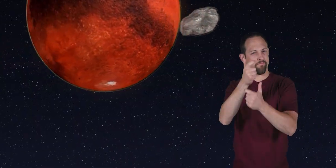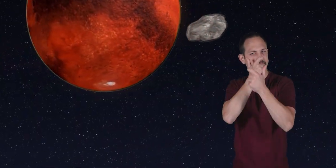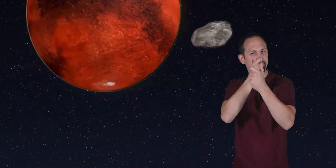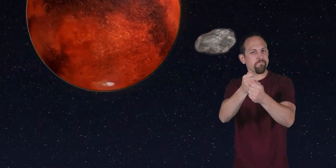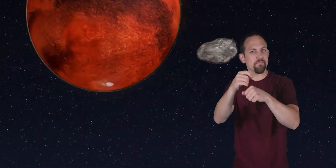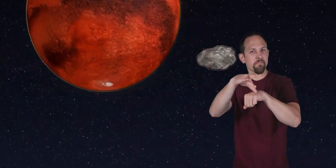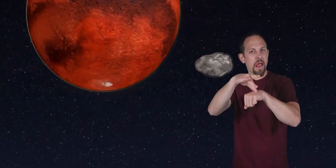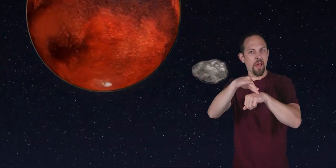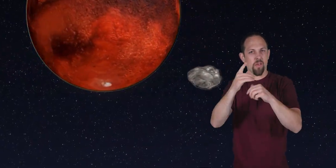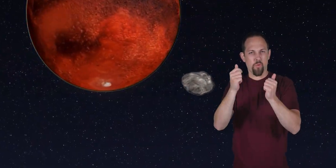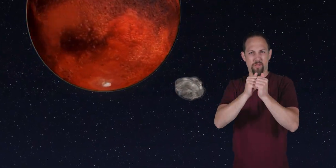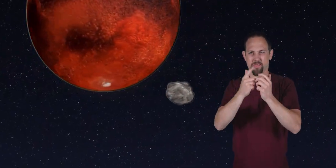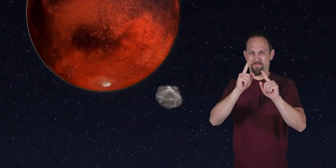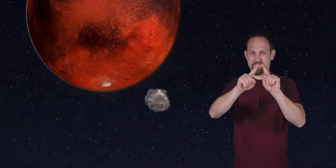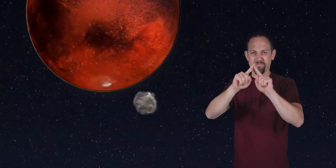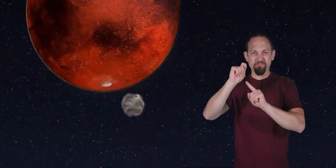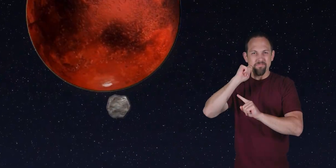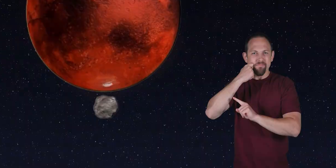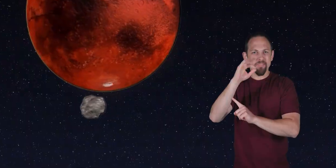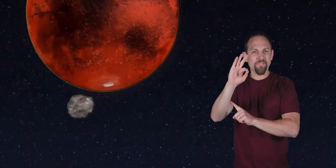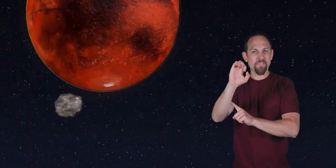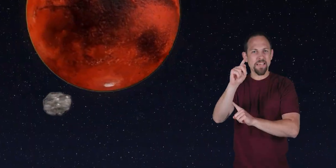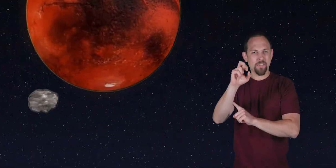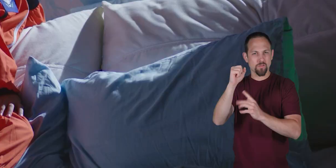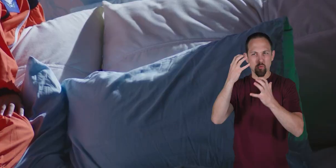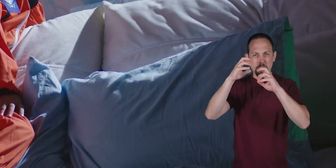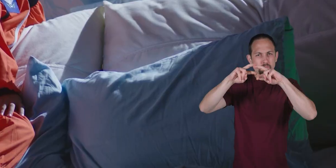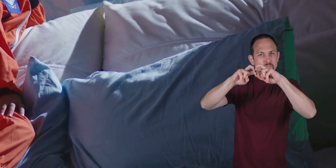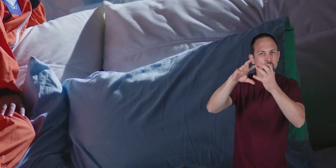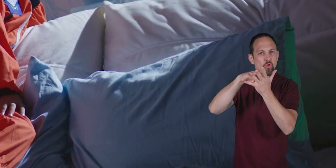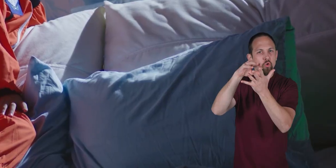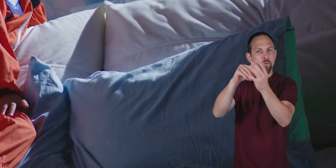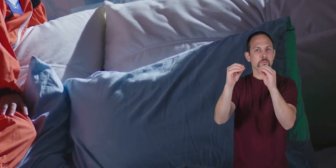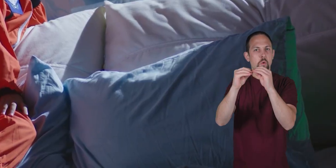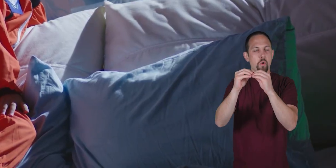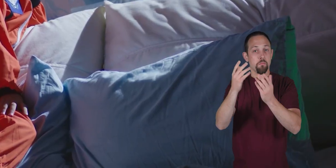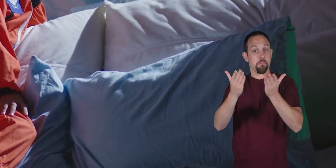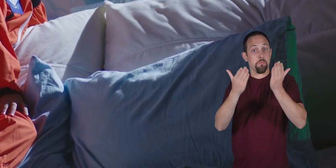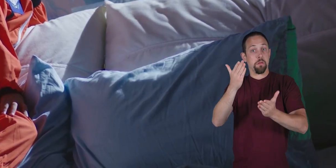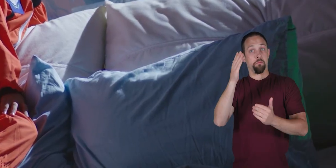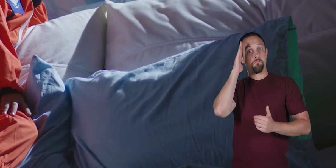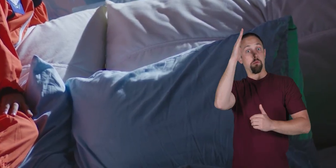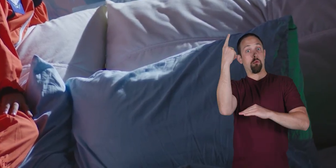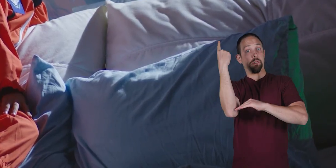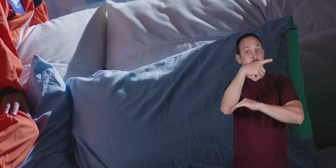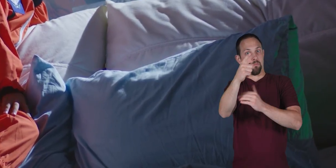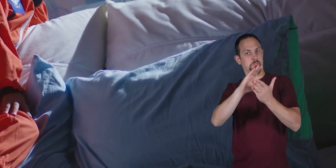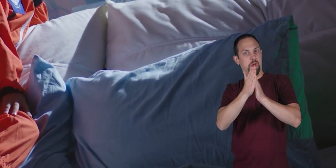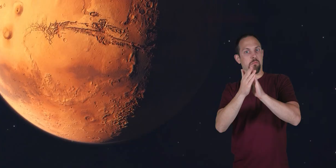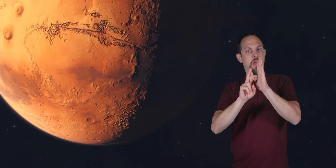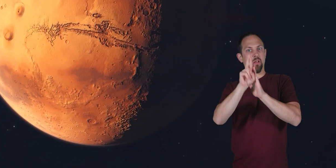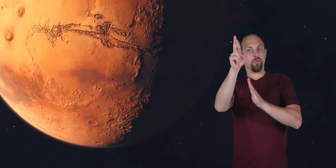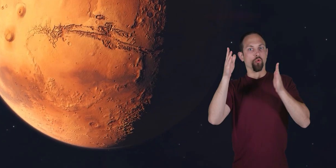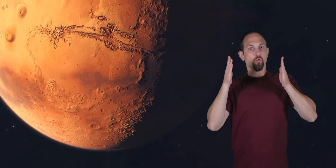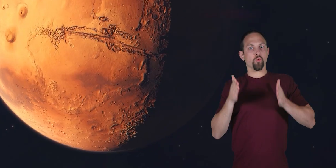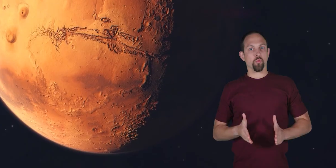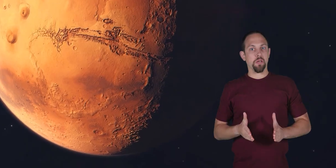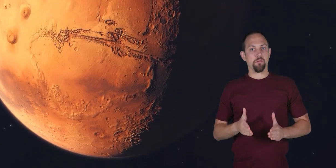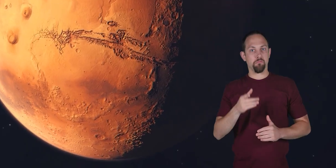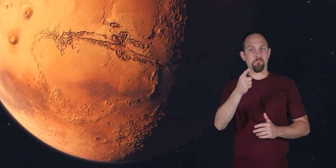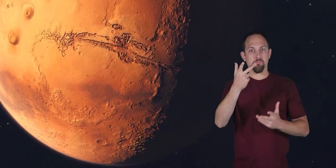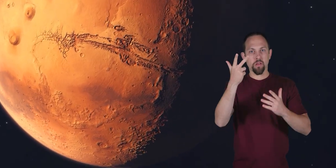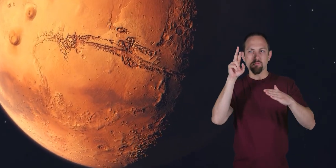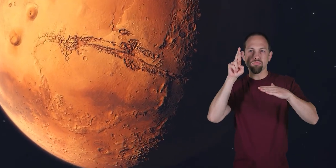lots of unique features to explore and learn about. Perhaps you will become an astronaut one day and zoom